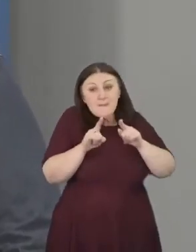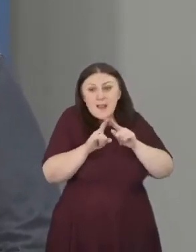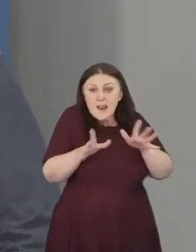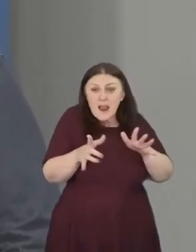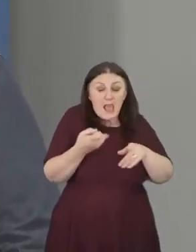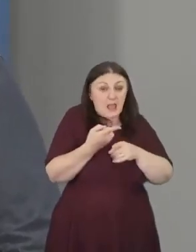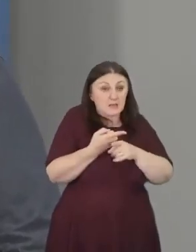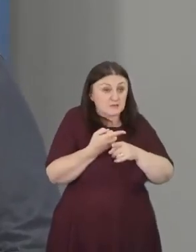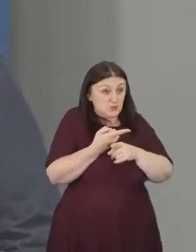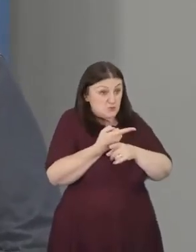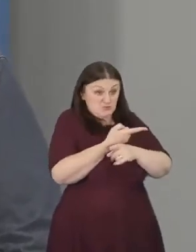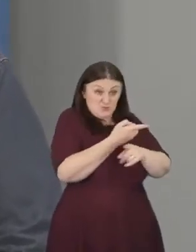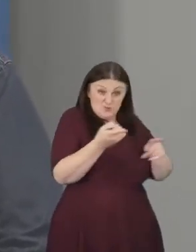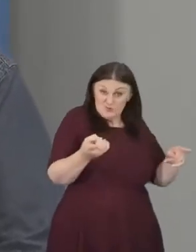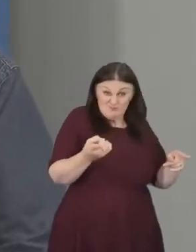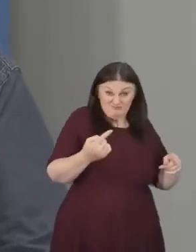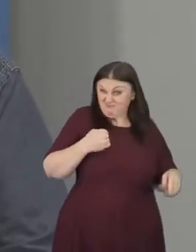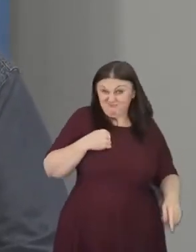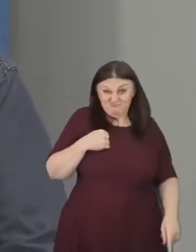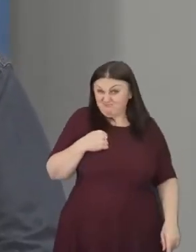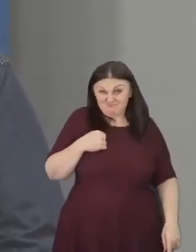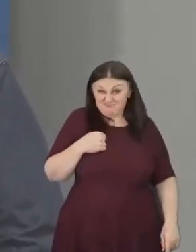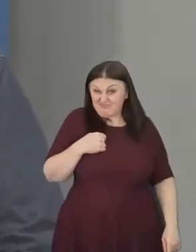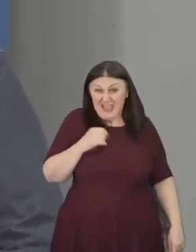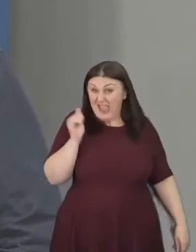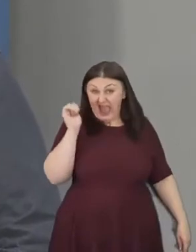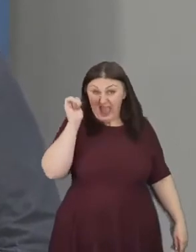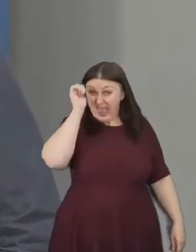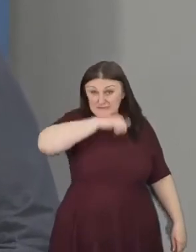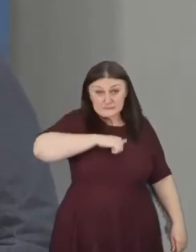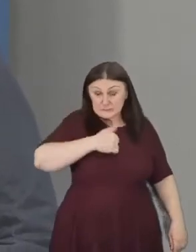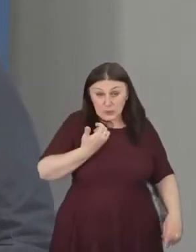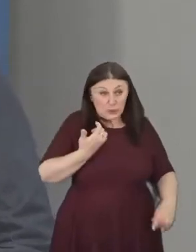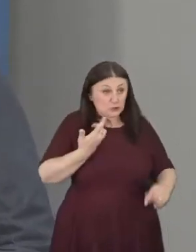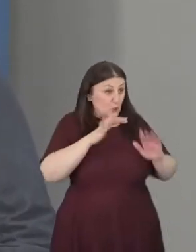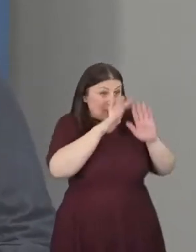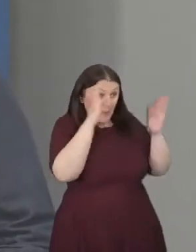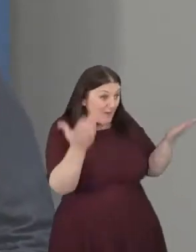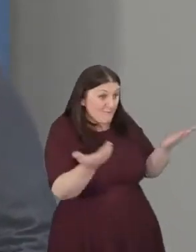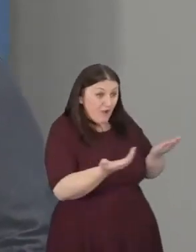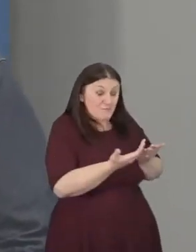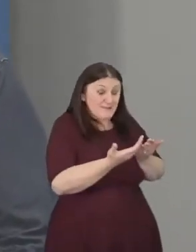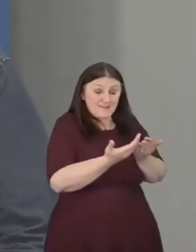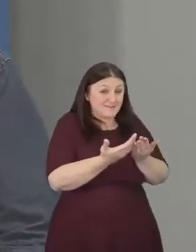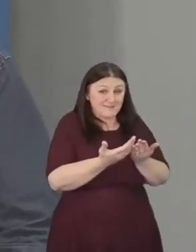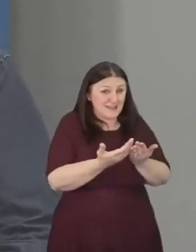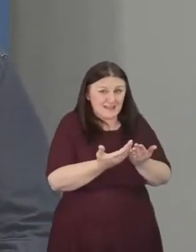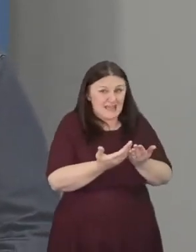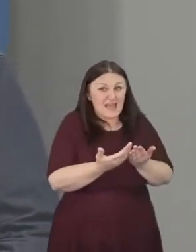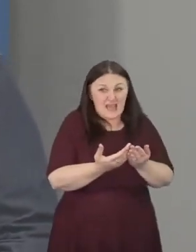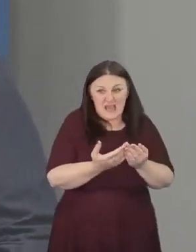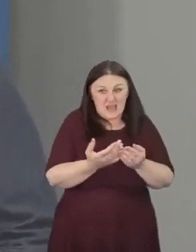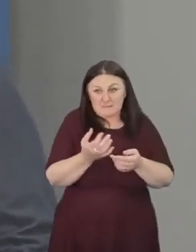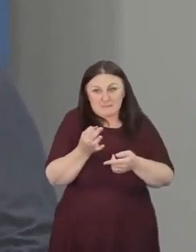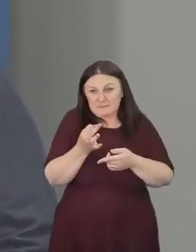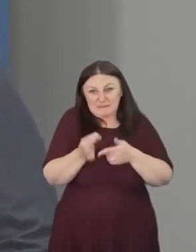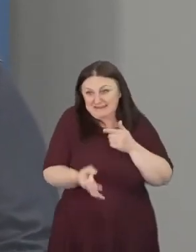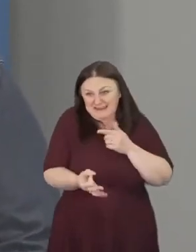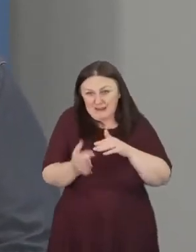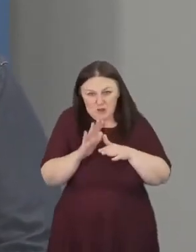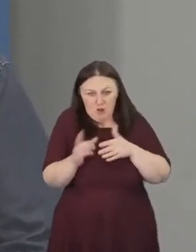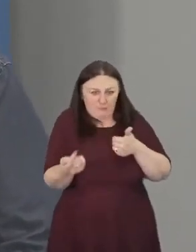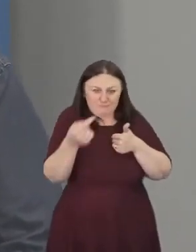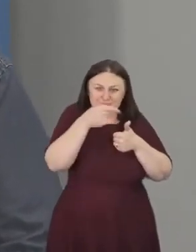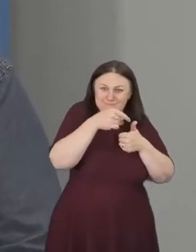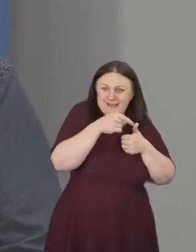am not an expert on the environment, and especially not the scientific elements of what